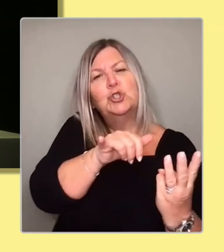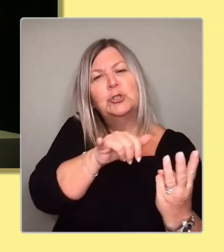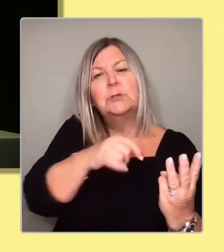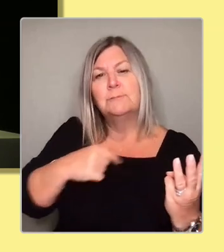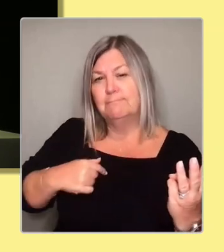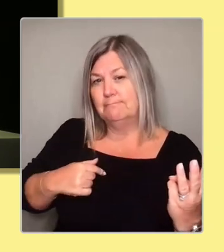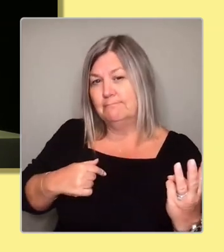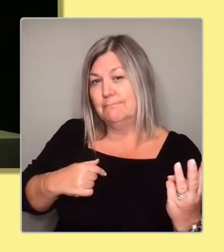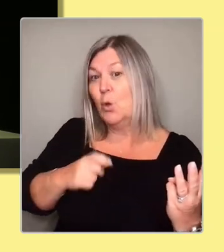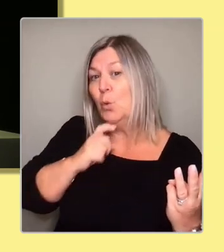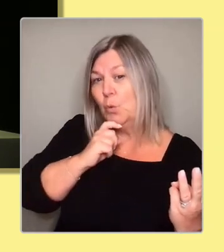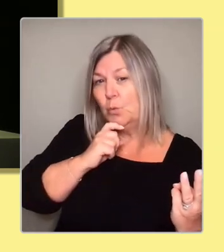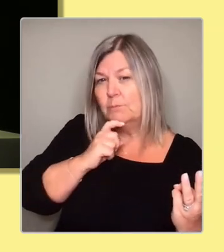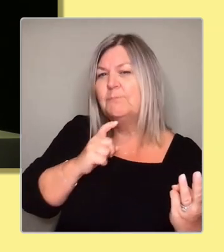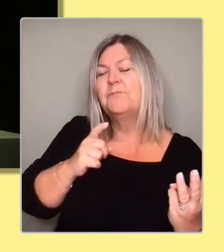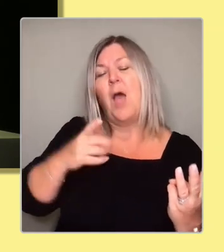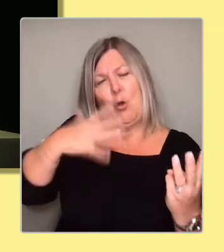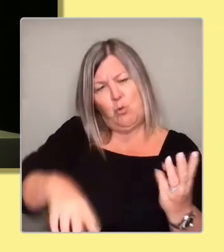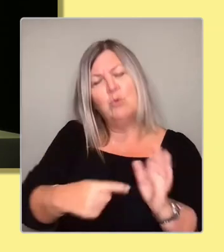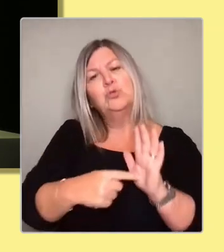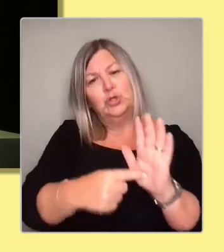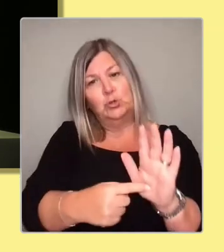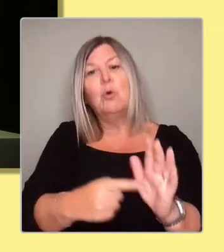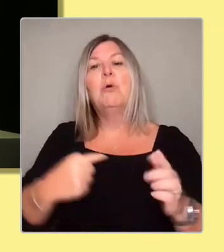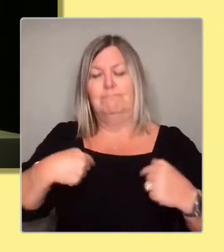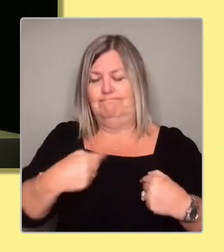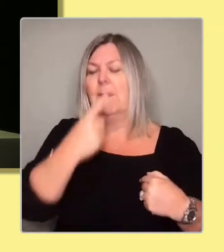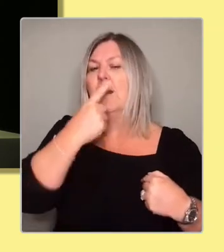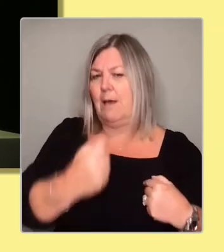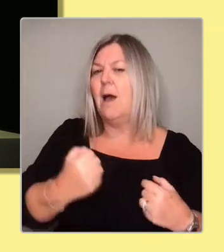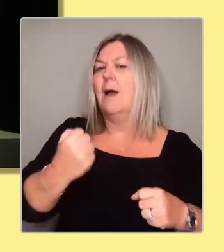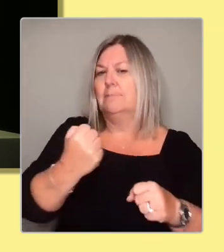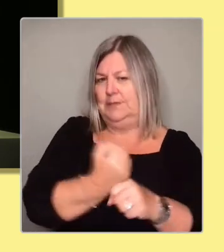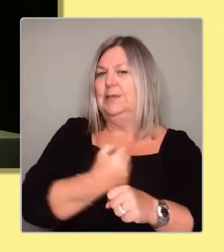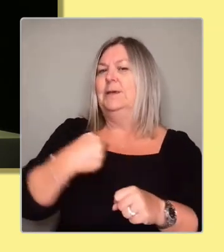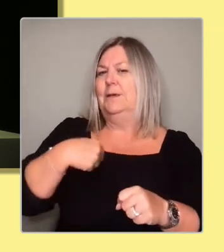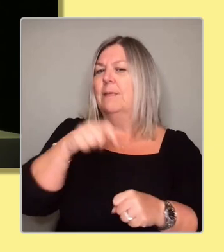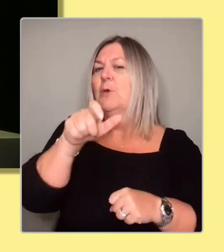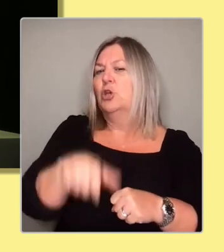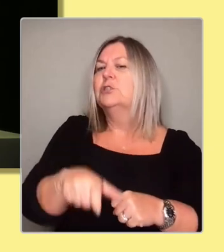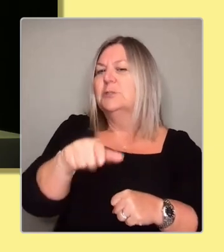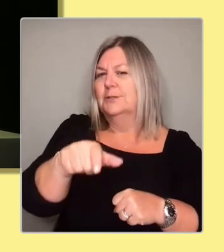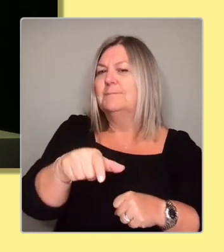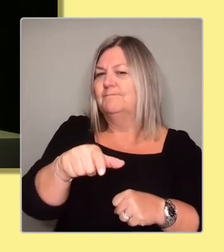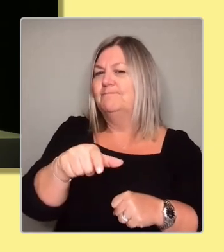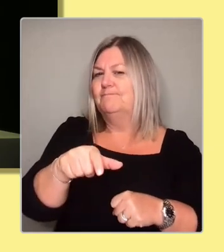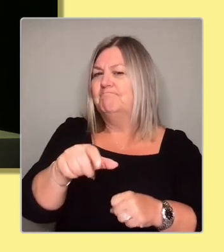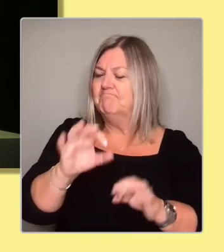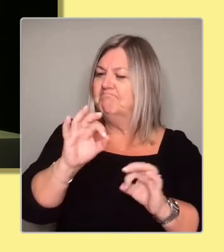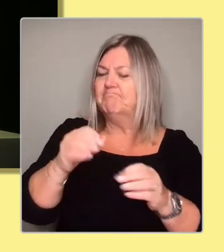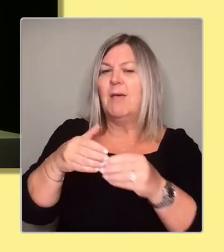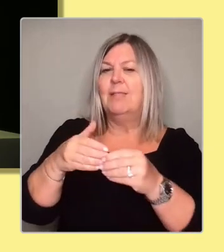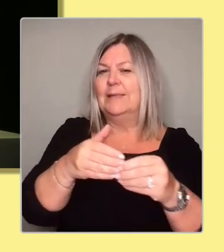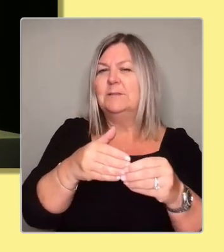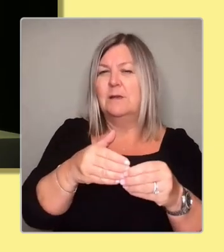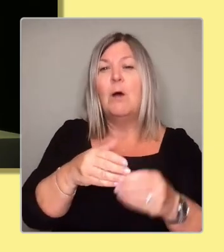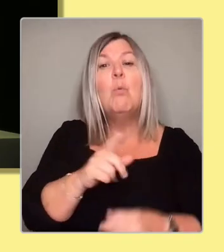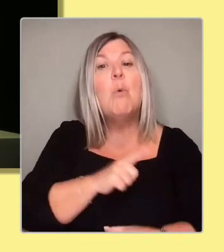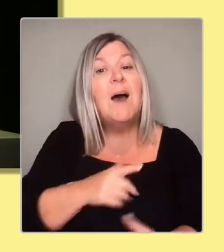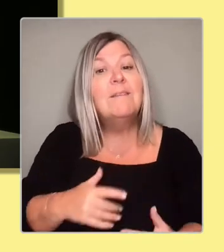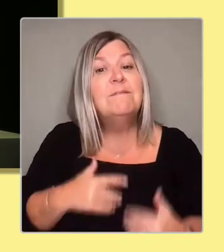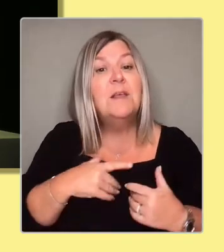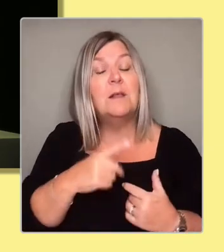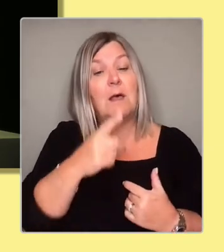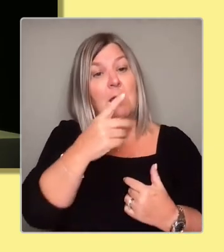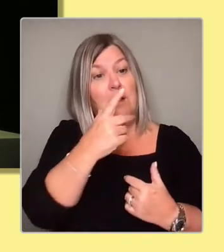I can be the leader that you want our party to be. And why do I think I would be a good leader? I think because I have the vision.